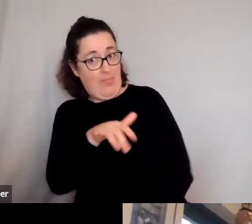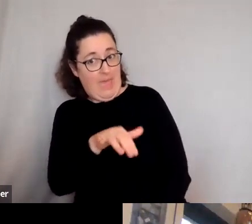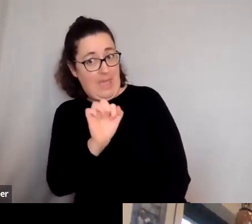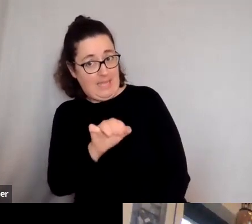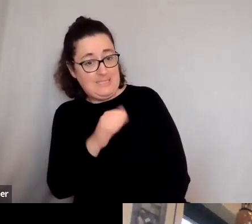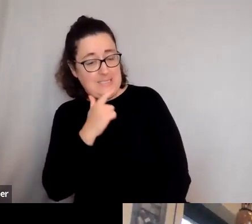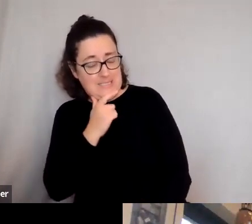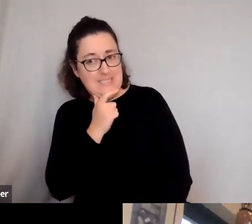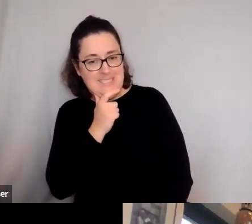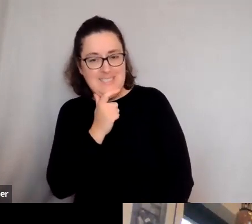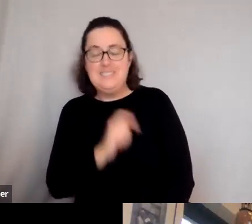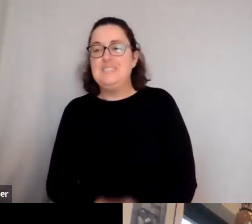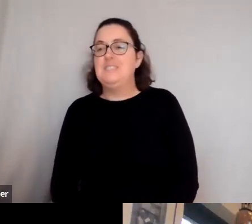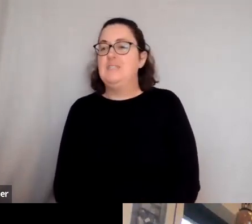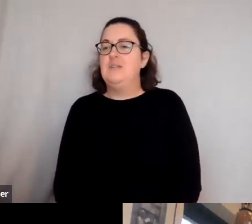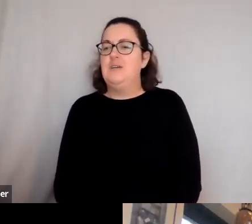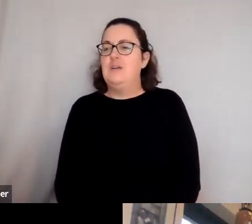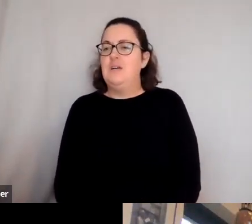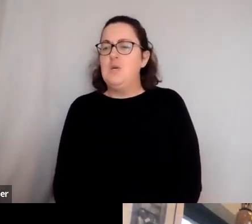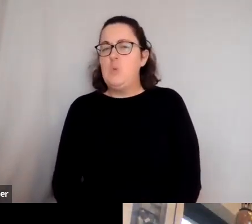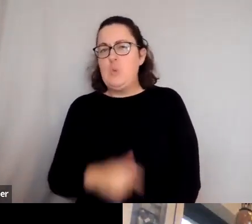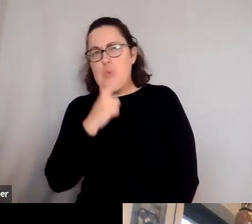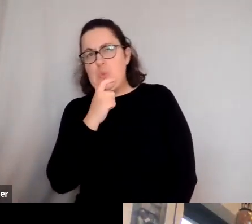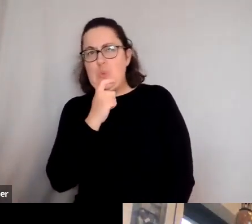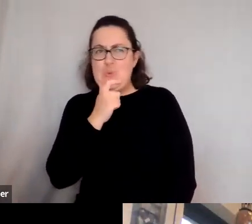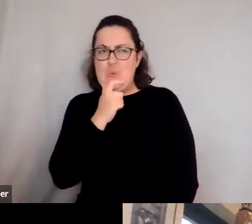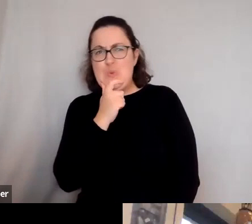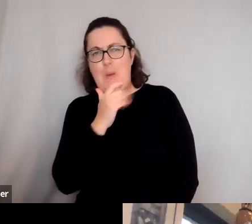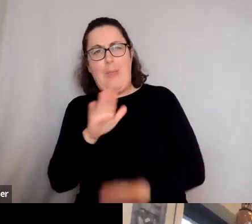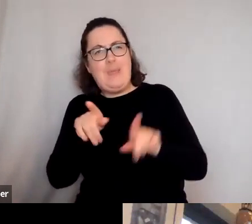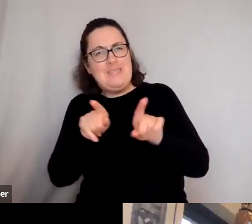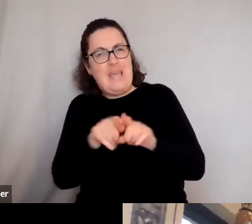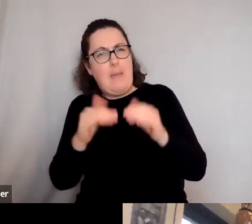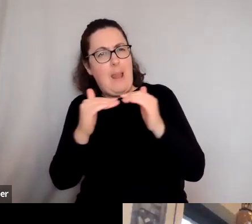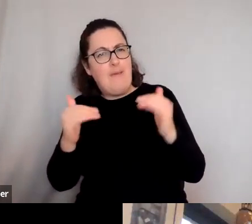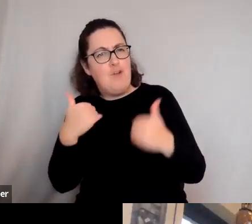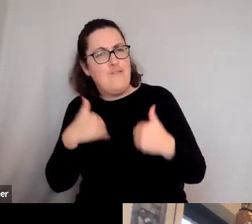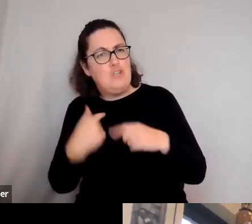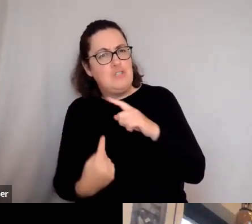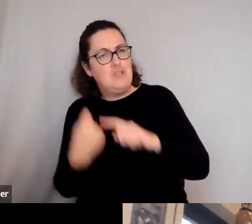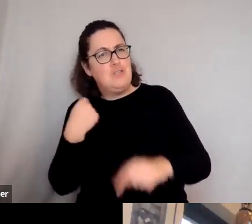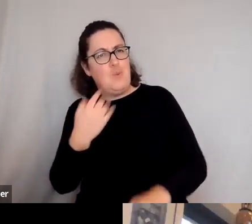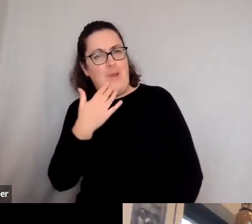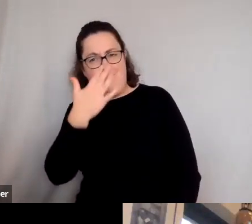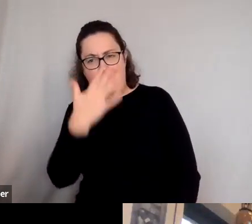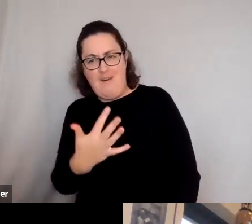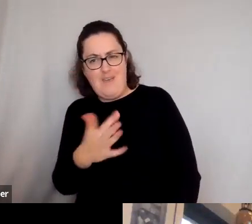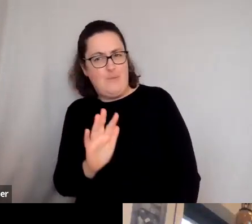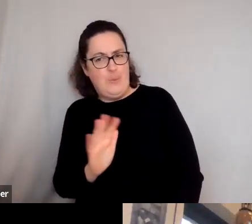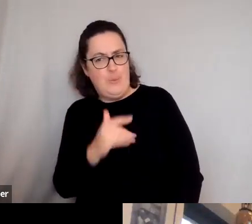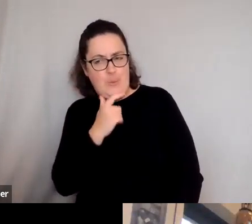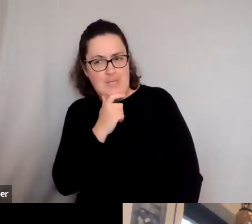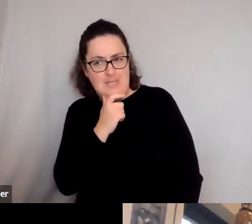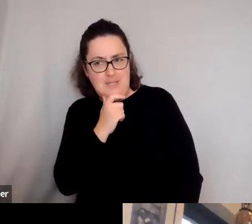um, uh, it doesn't have quite the same interest to me as it, um, used to. Um, the